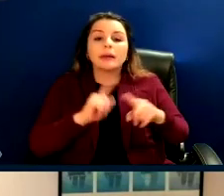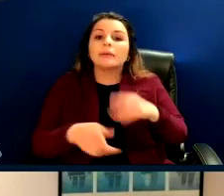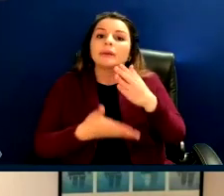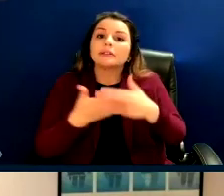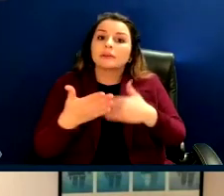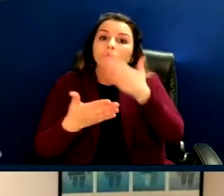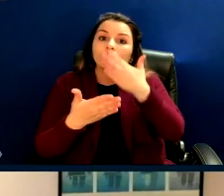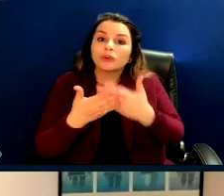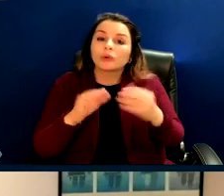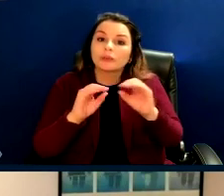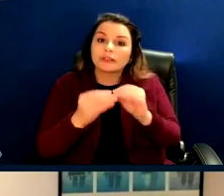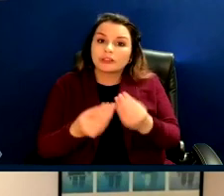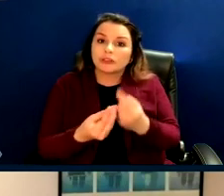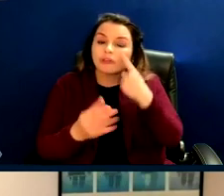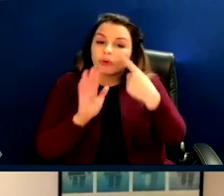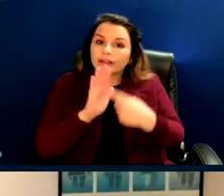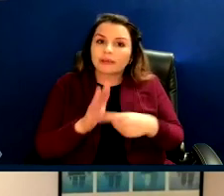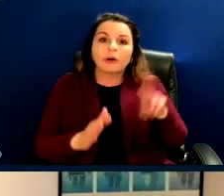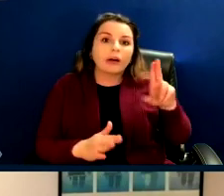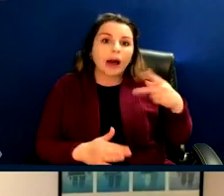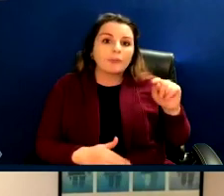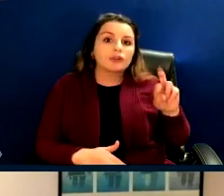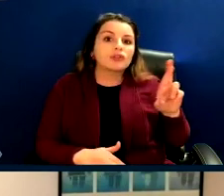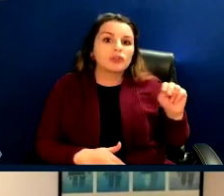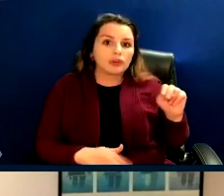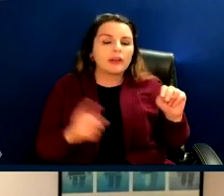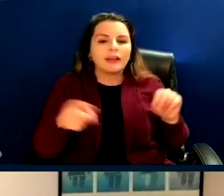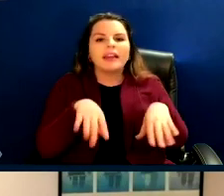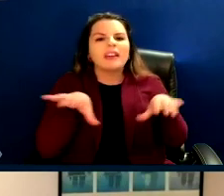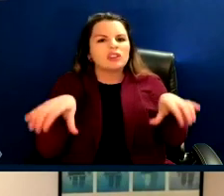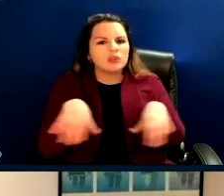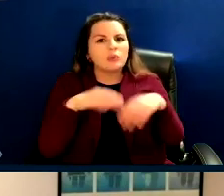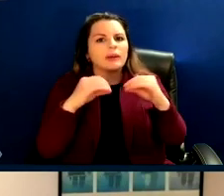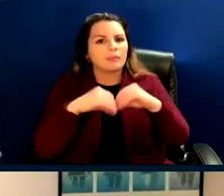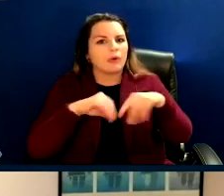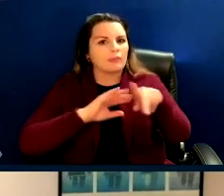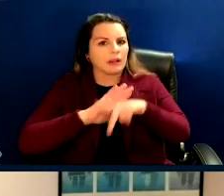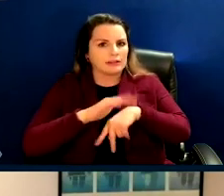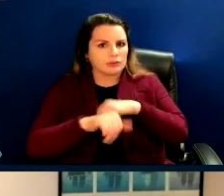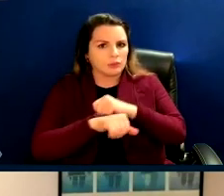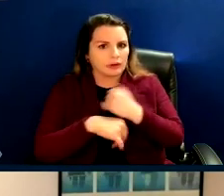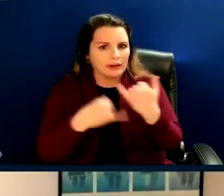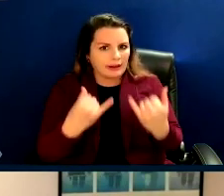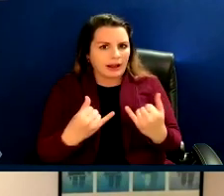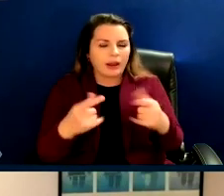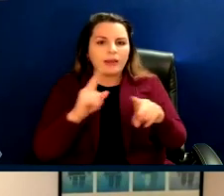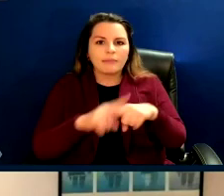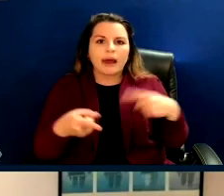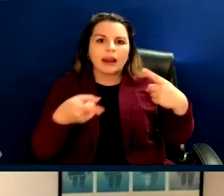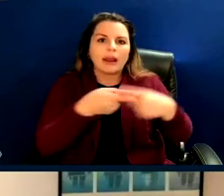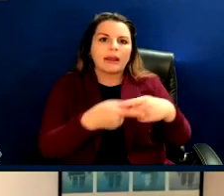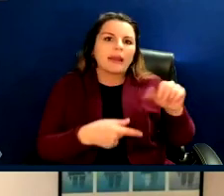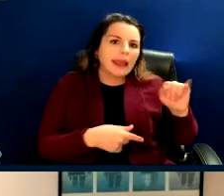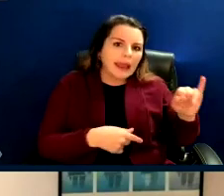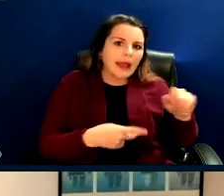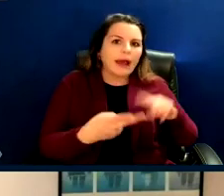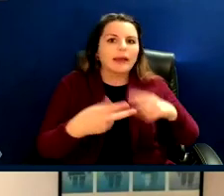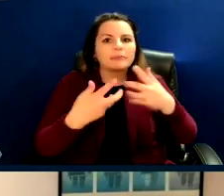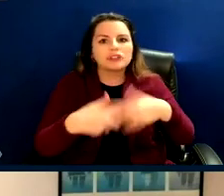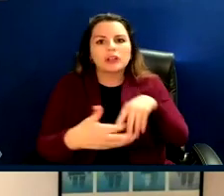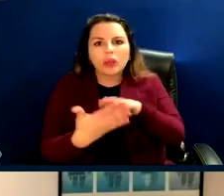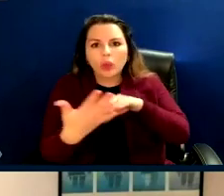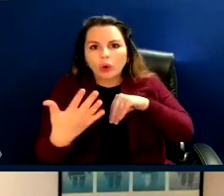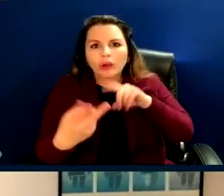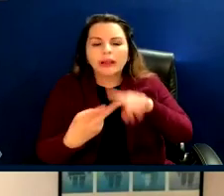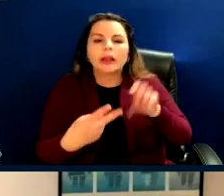like Upturn and others that are doing policy work that at the intersection of AI machine learning and